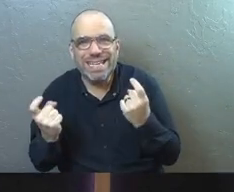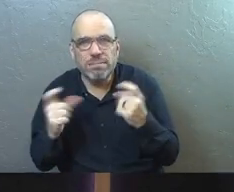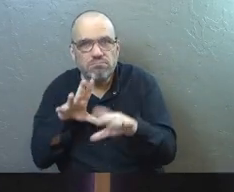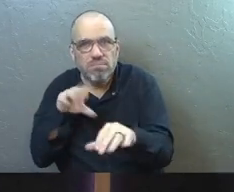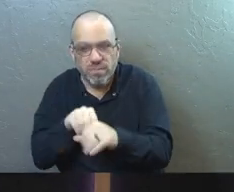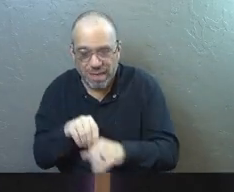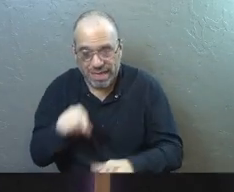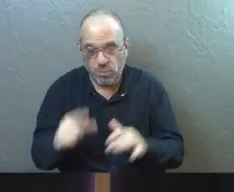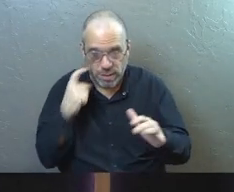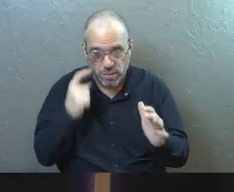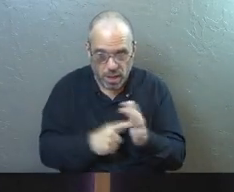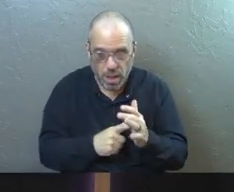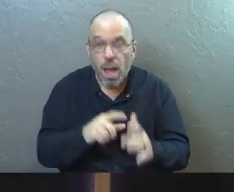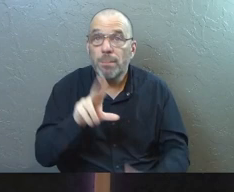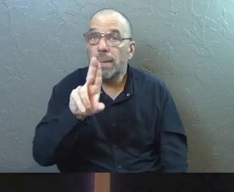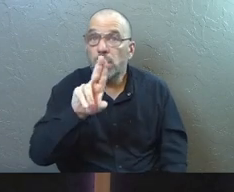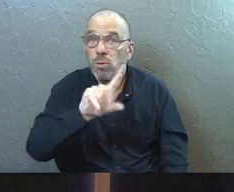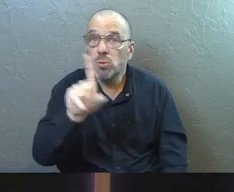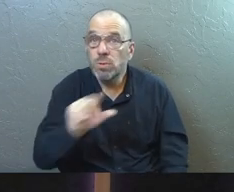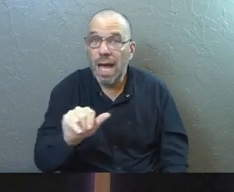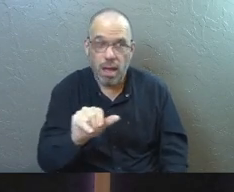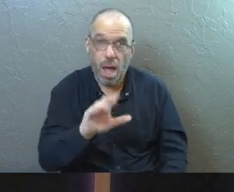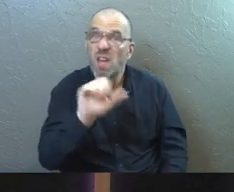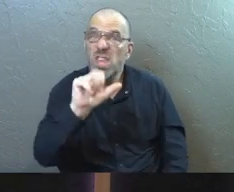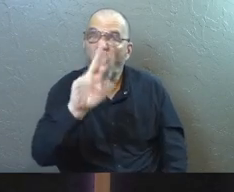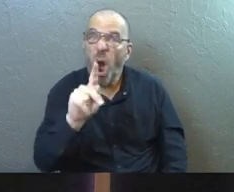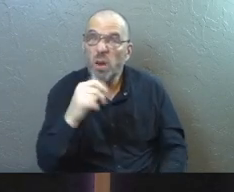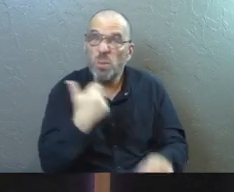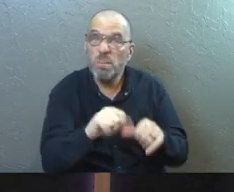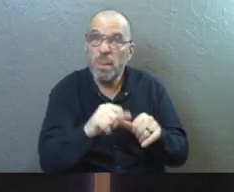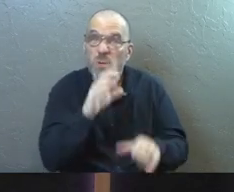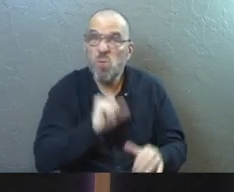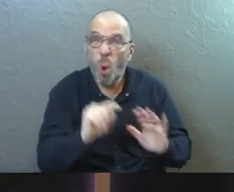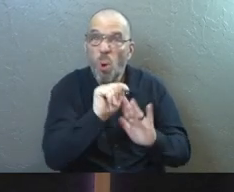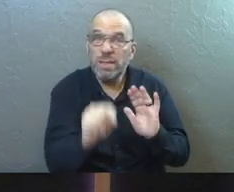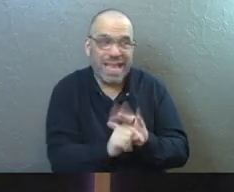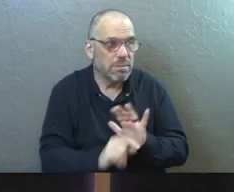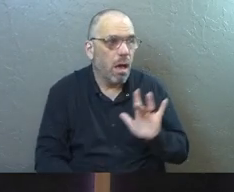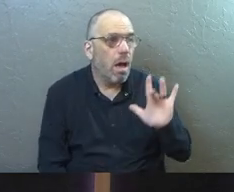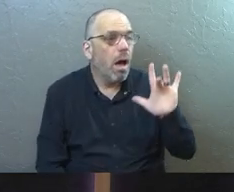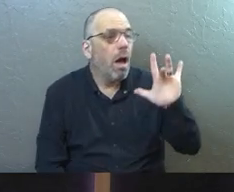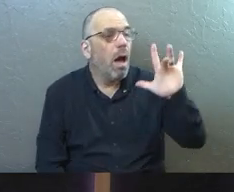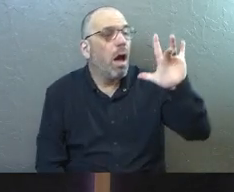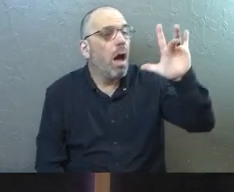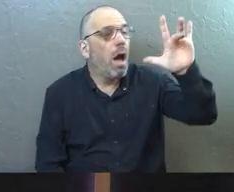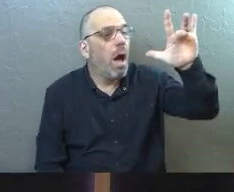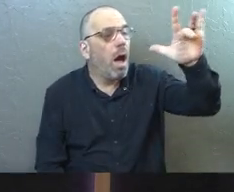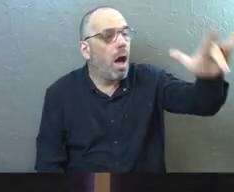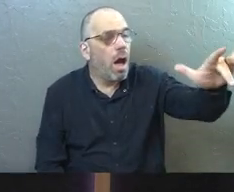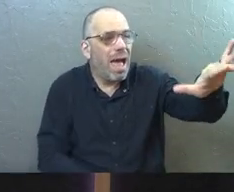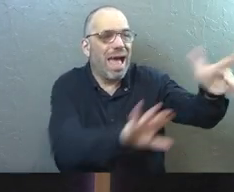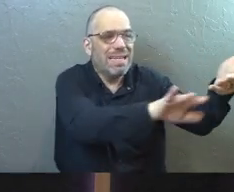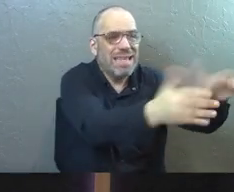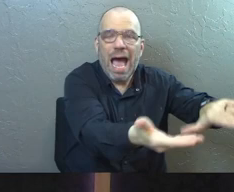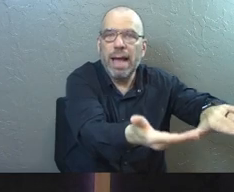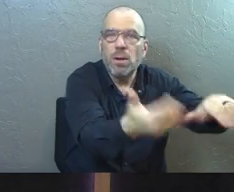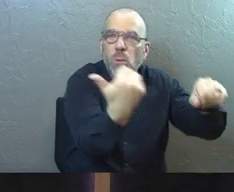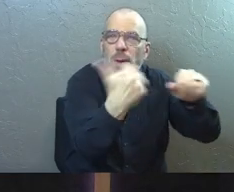That's what we see in the scripture. You remember Uzzah who touched the ark? Touched the ark of the covenant and died.